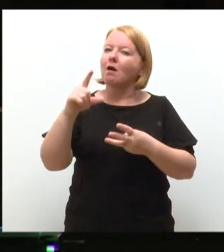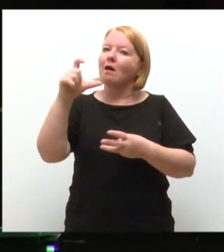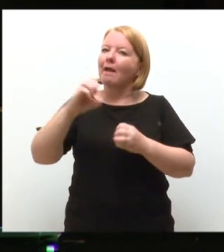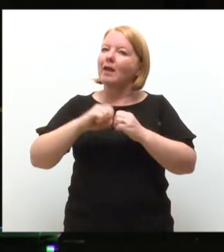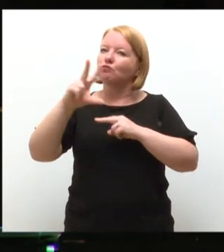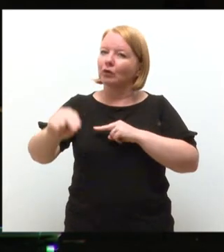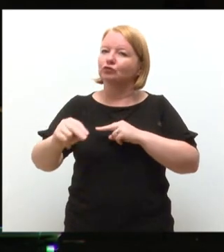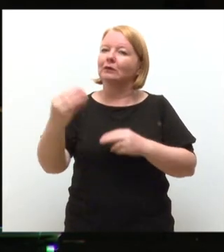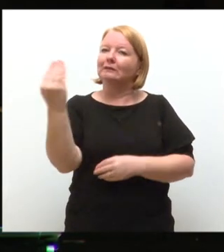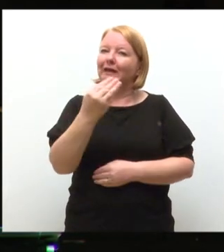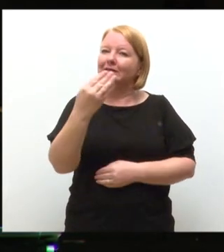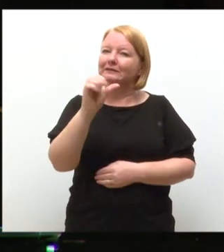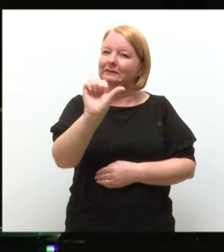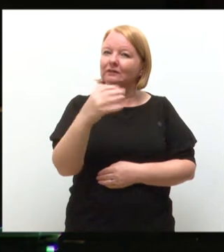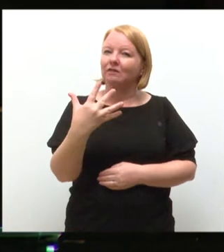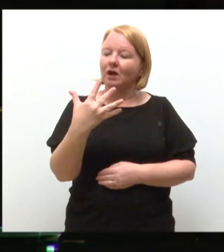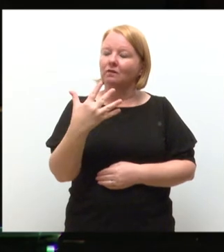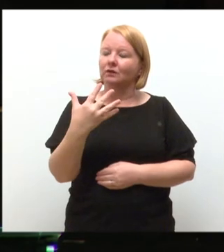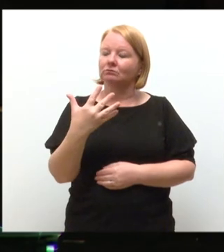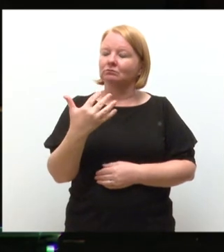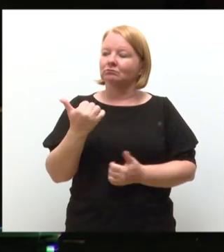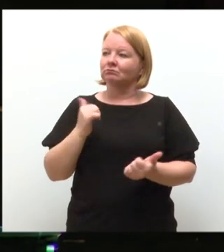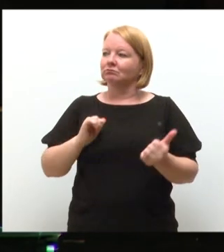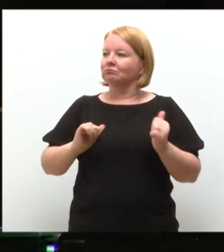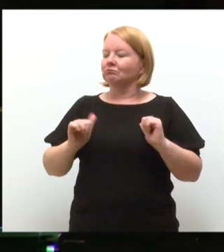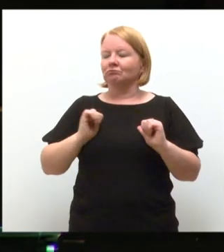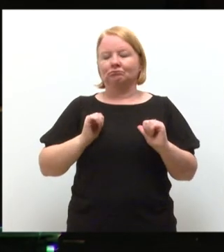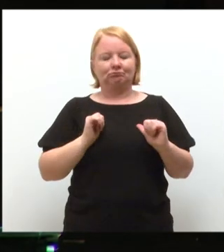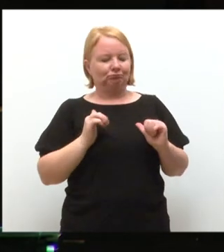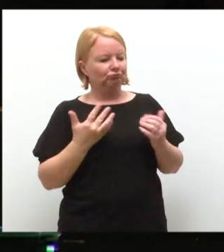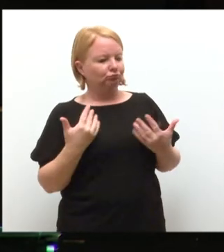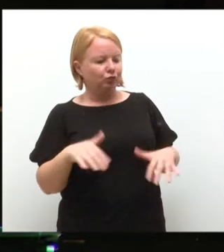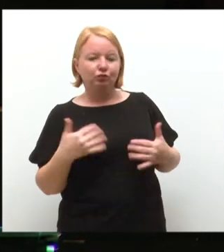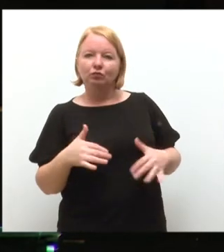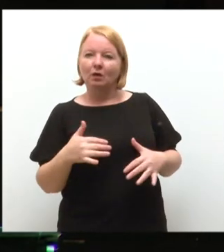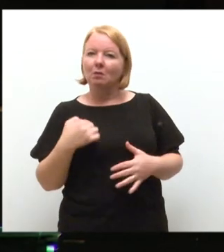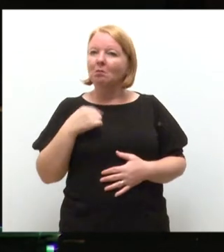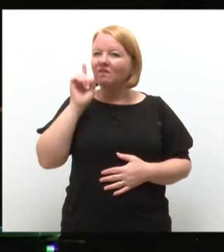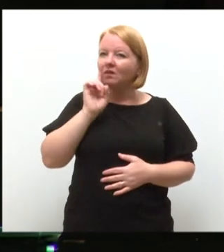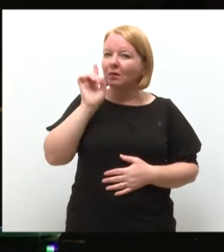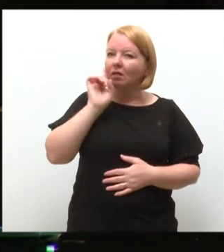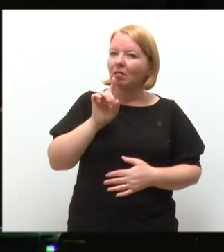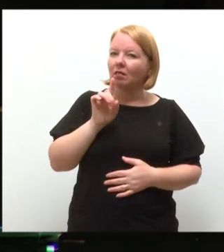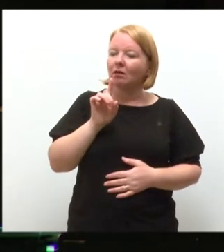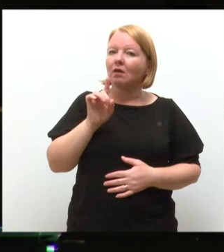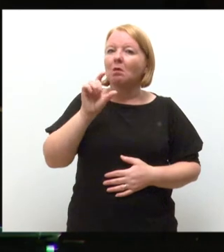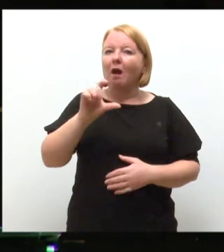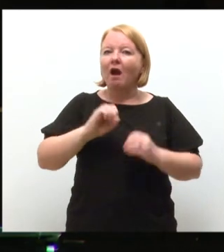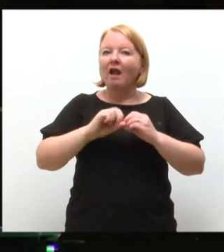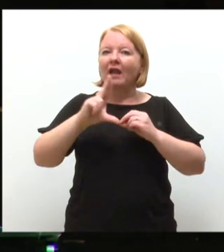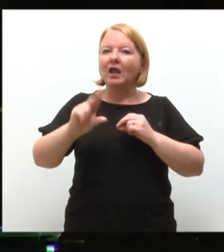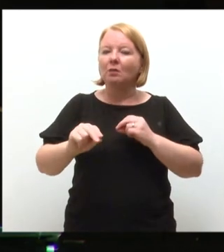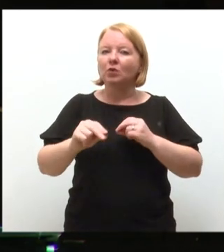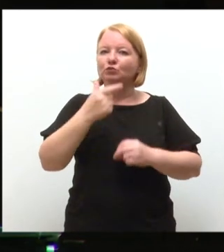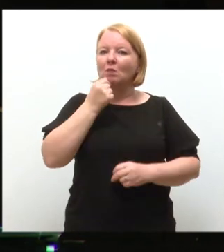Autumn 1965. I was provincial and female. Cambridge men seemed very